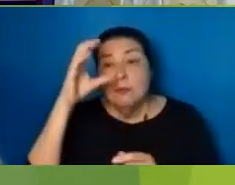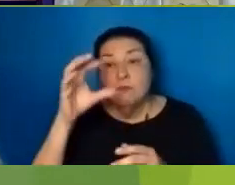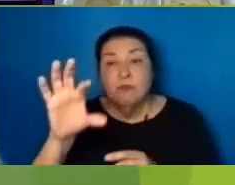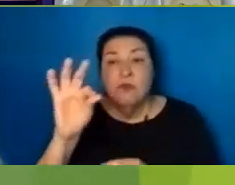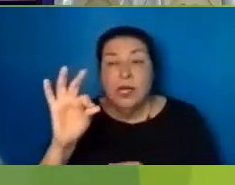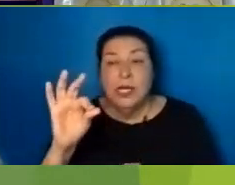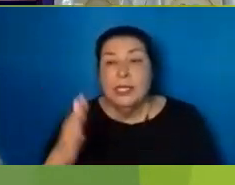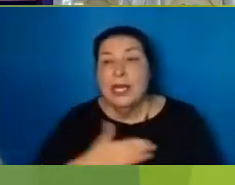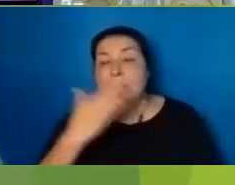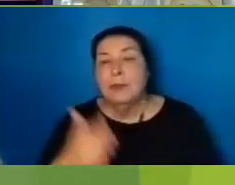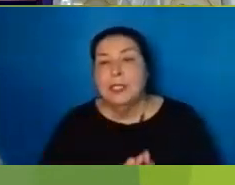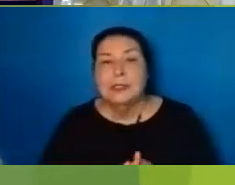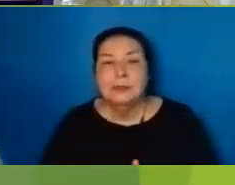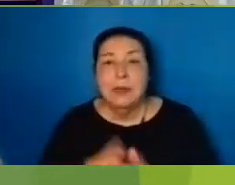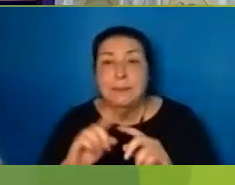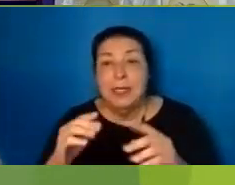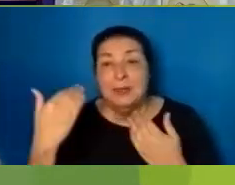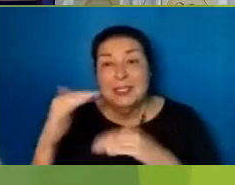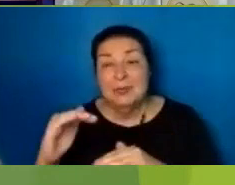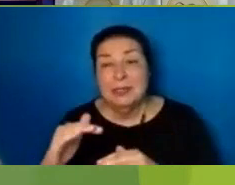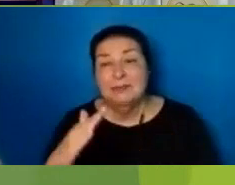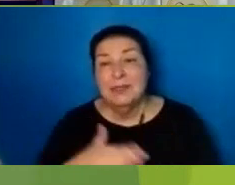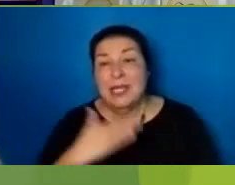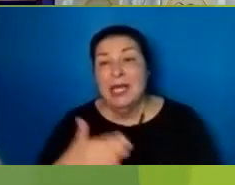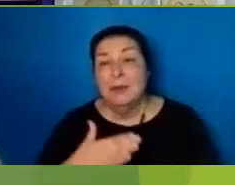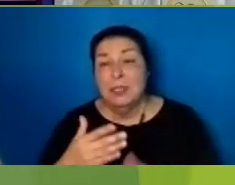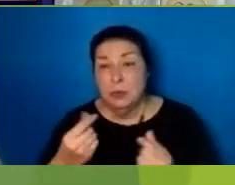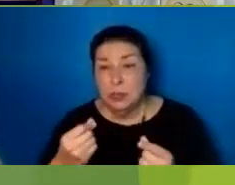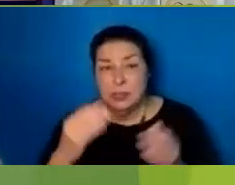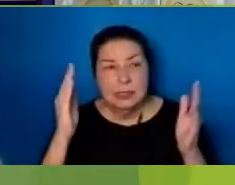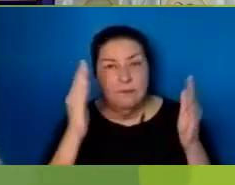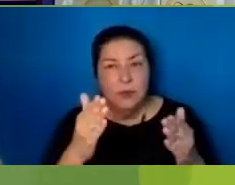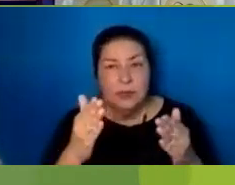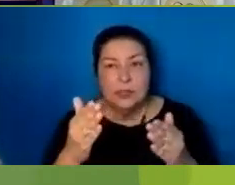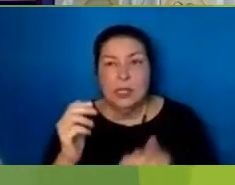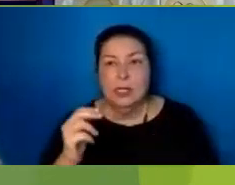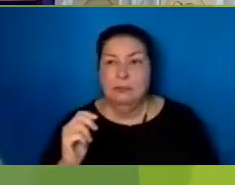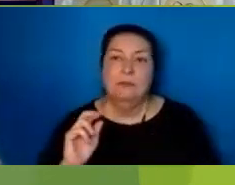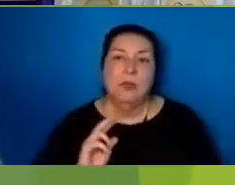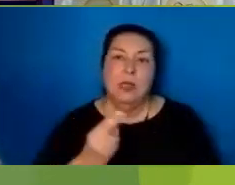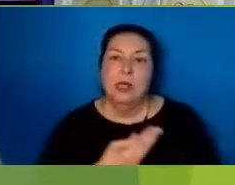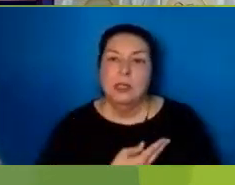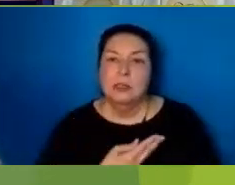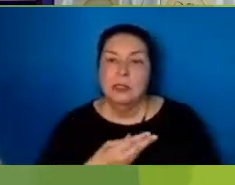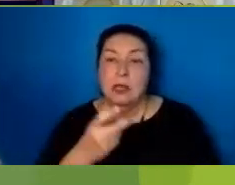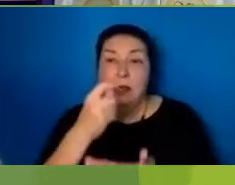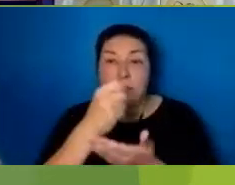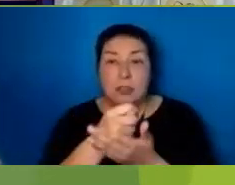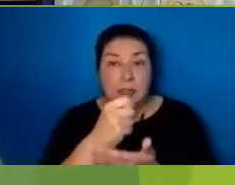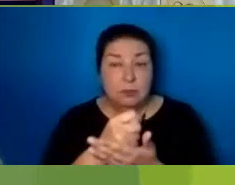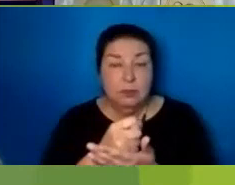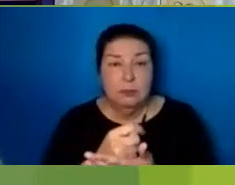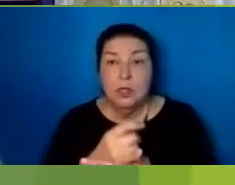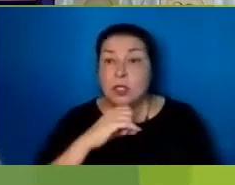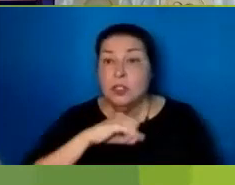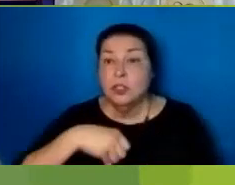Liabilities Happiness Puts an Emphasis On us Upon the Temporal Joy Puts an